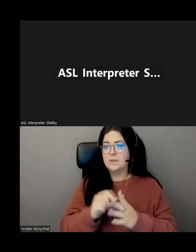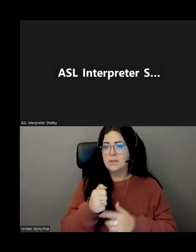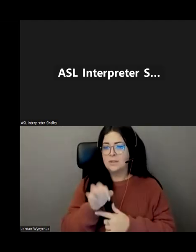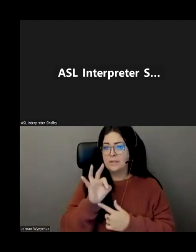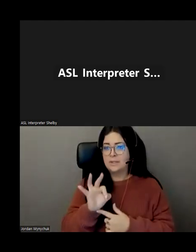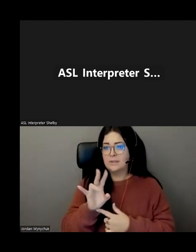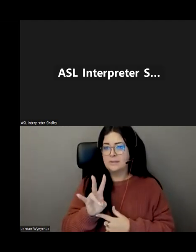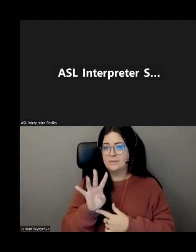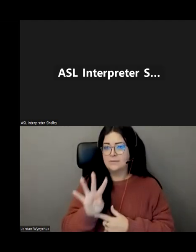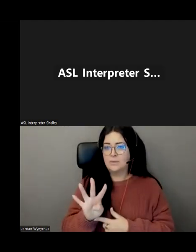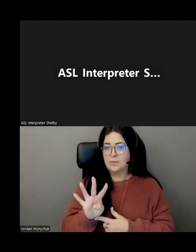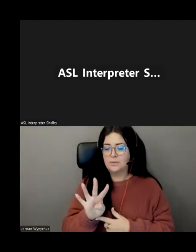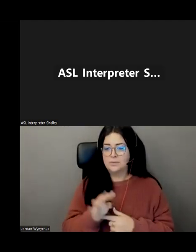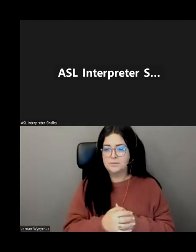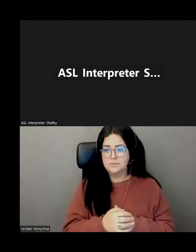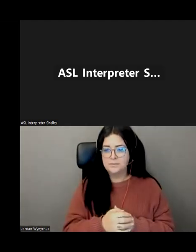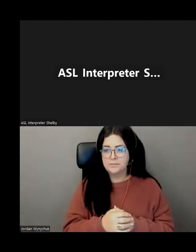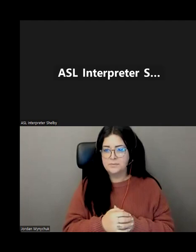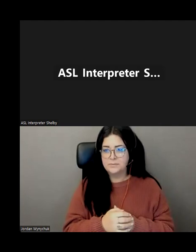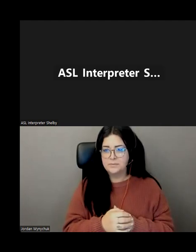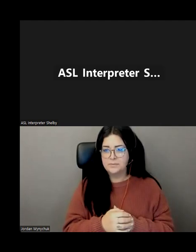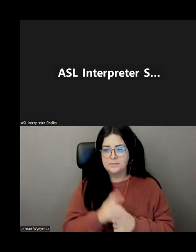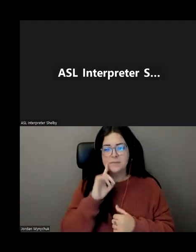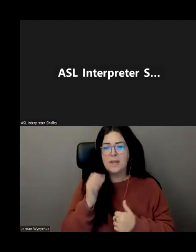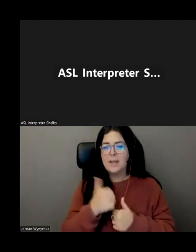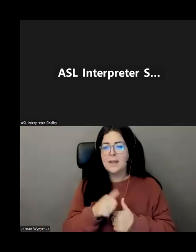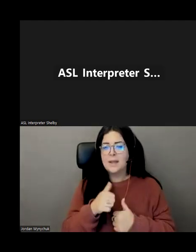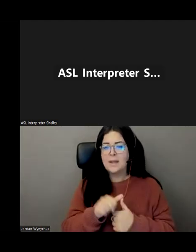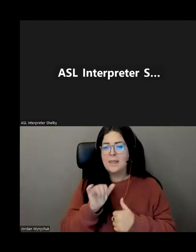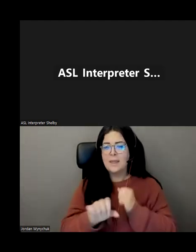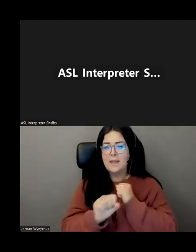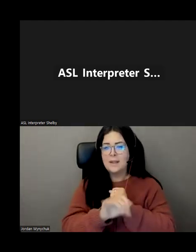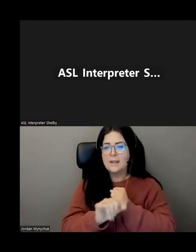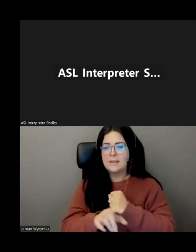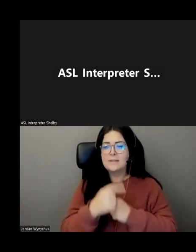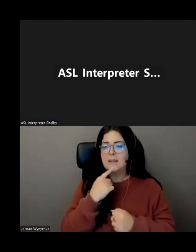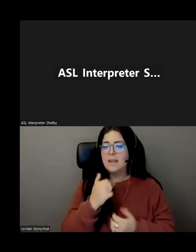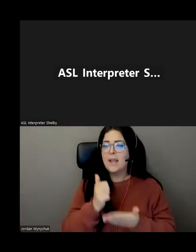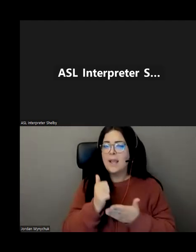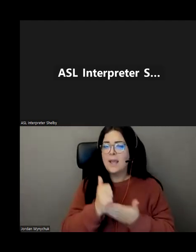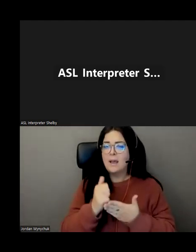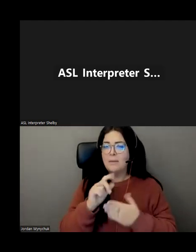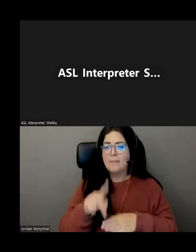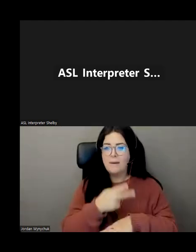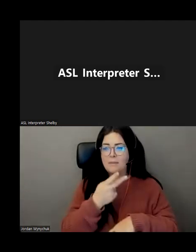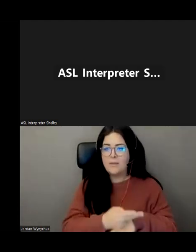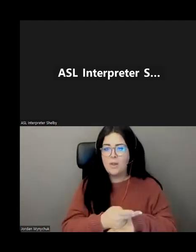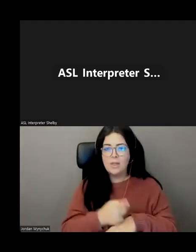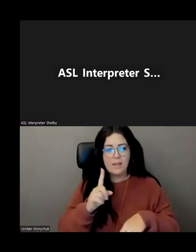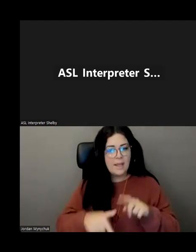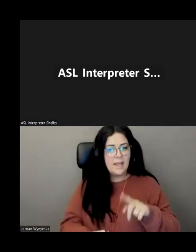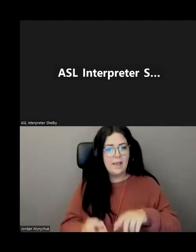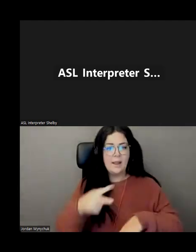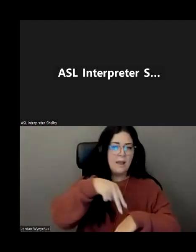i still remember that commercial help i fall on i can't get up it's it's kind of engraved and